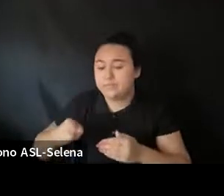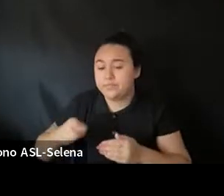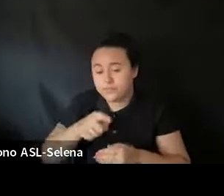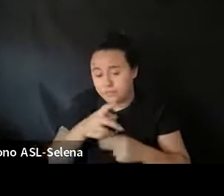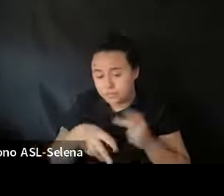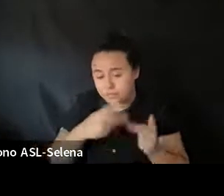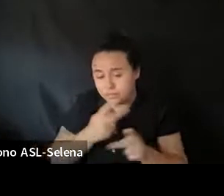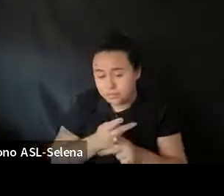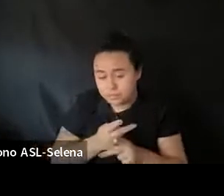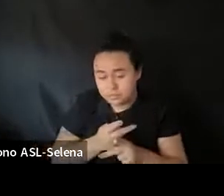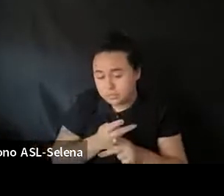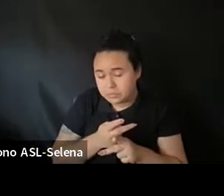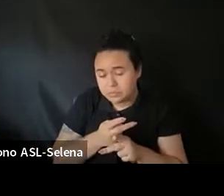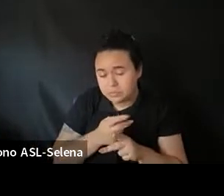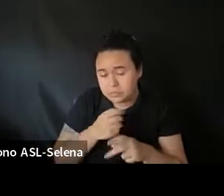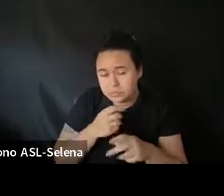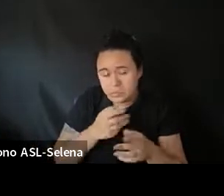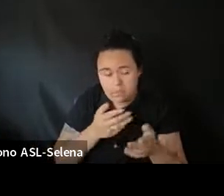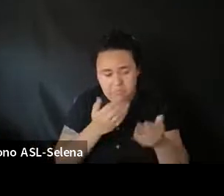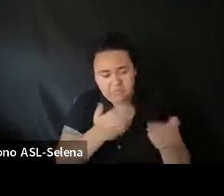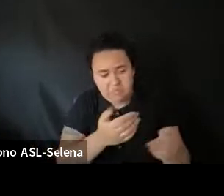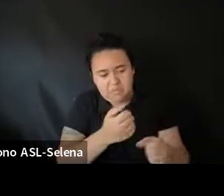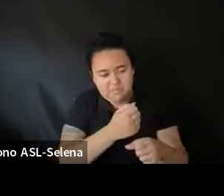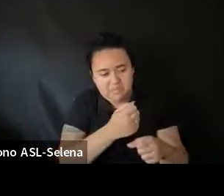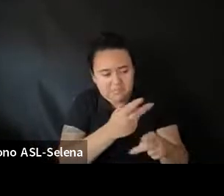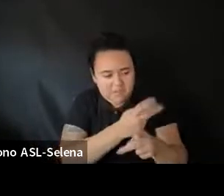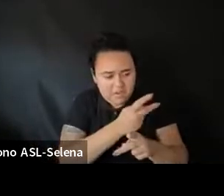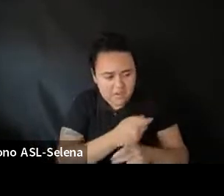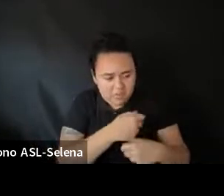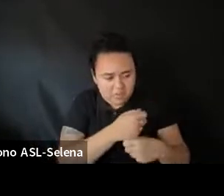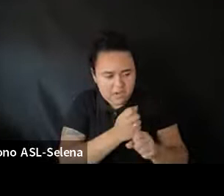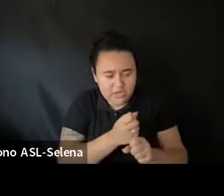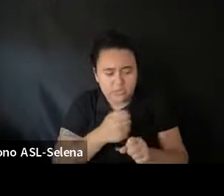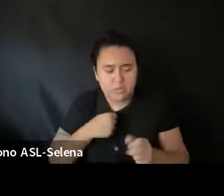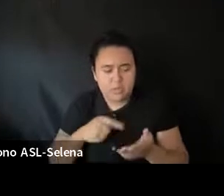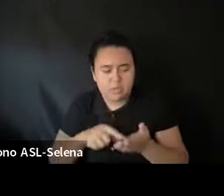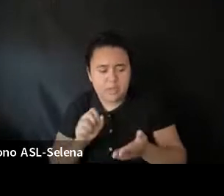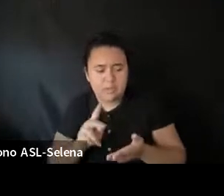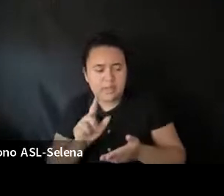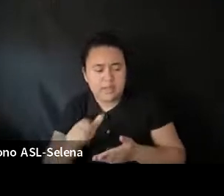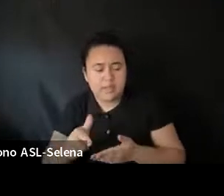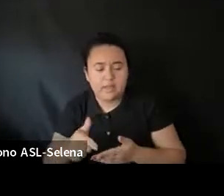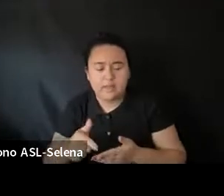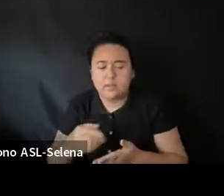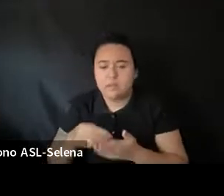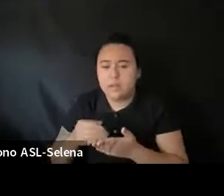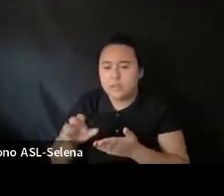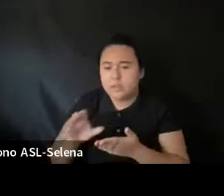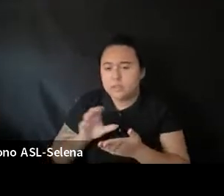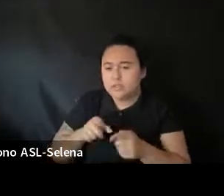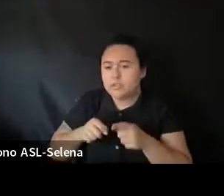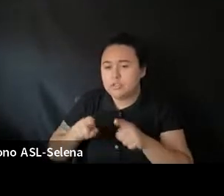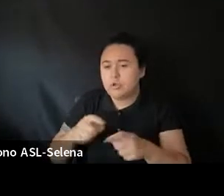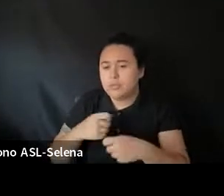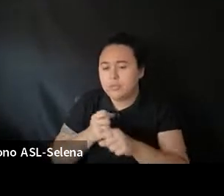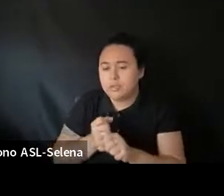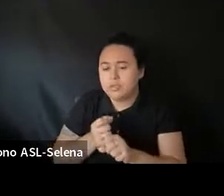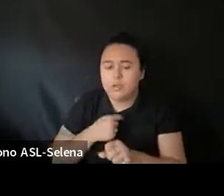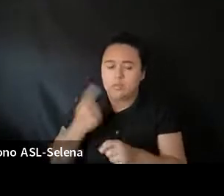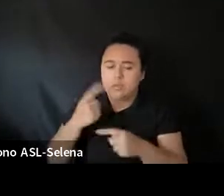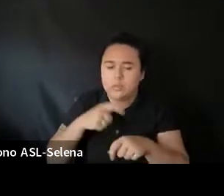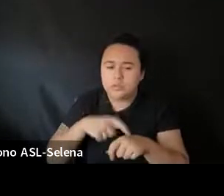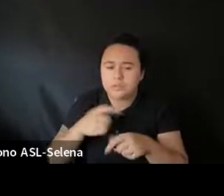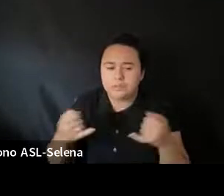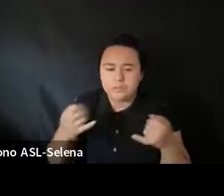kind of like figure out your production and we'll pay you back later? Or does it often come during the production? I'm just kind of wondering what the timelines are and